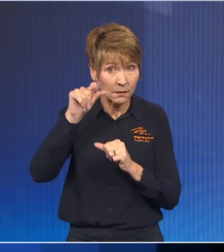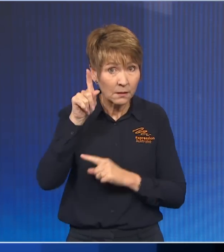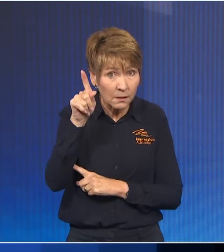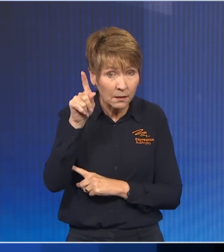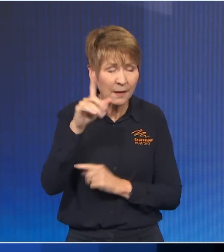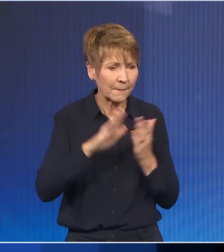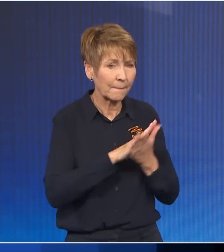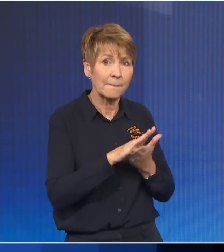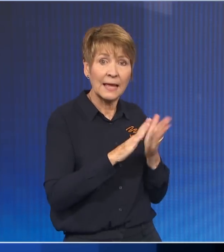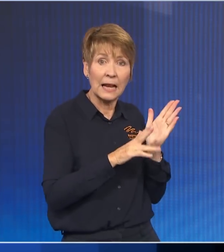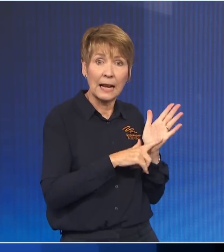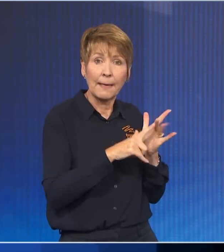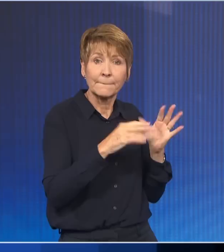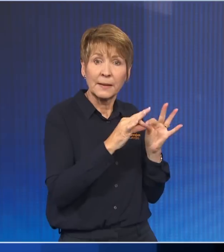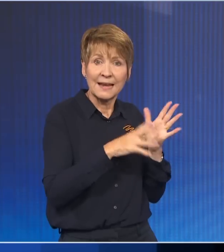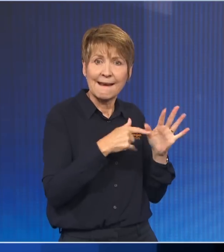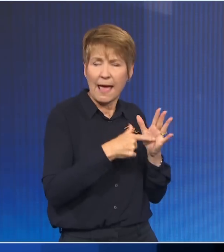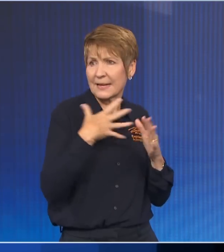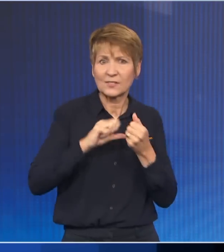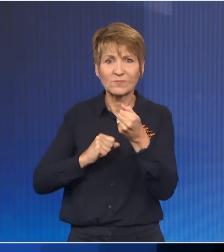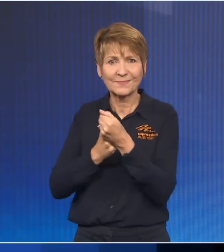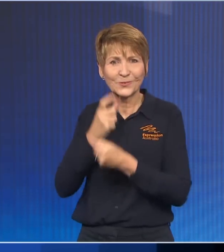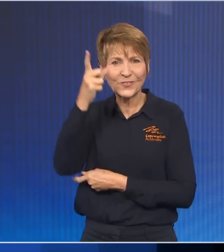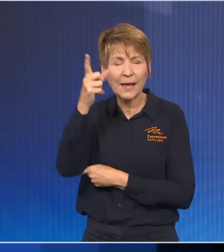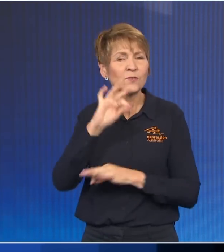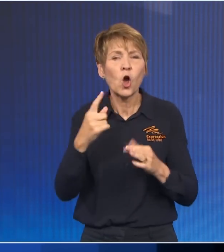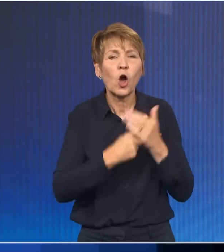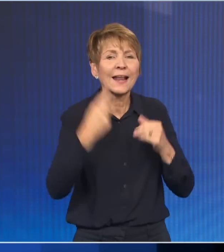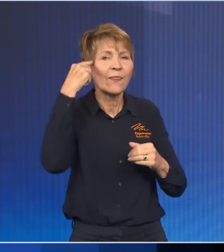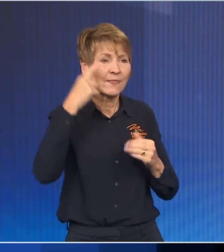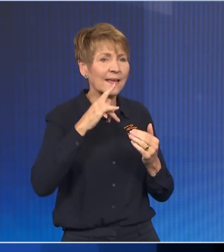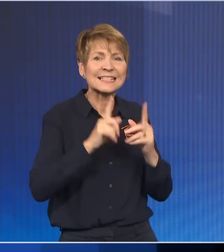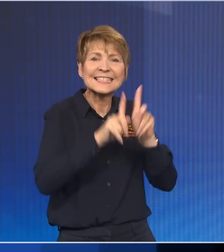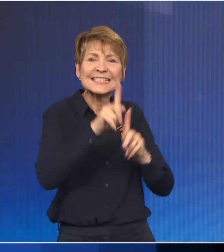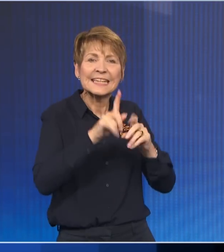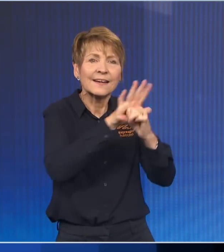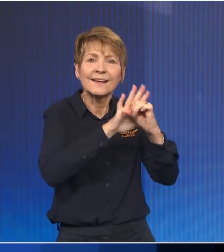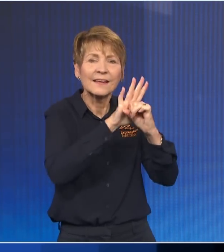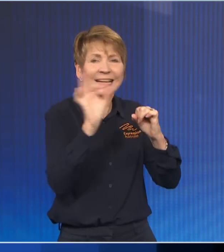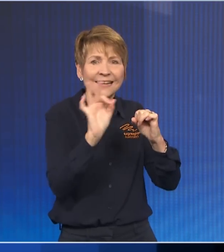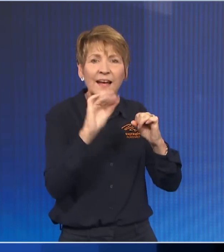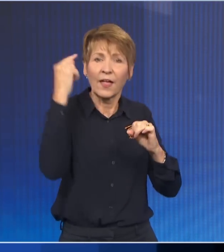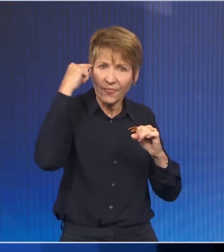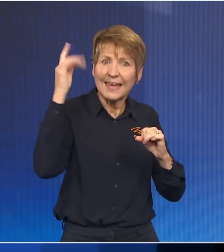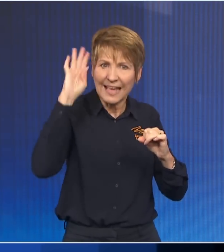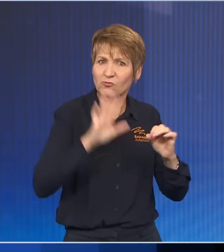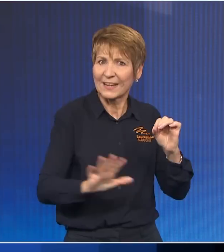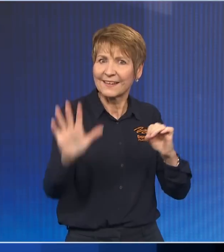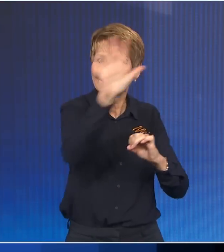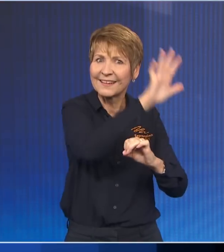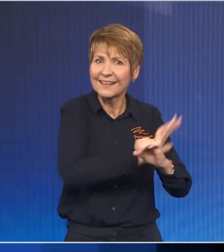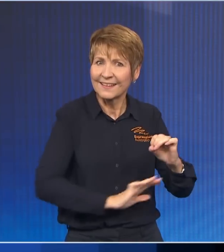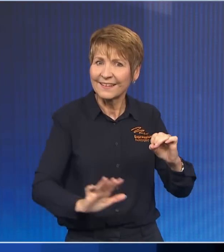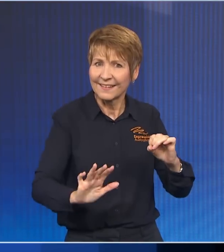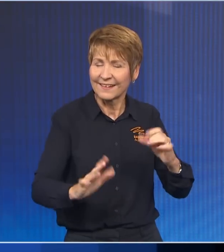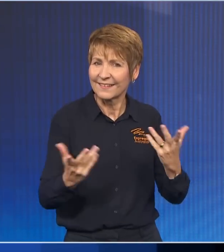aspirational voters. We are backing the regions. But when you get a result like this across Australia, bearing in mind the result when you look at the primary vote,